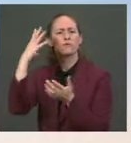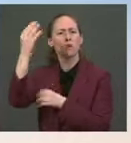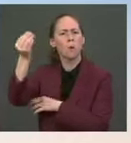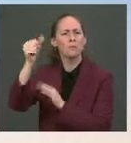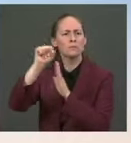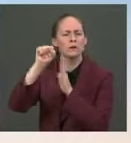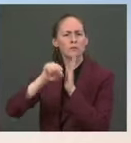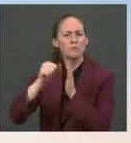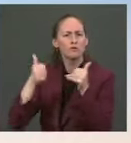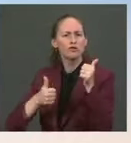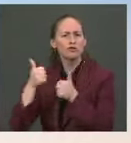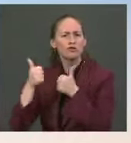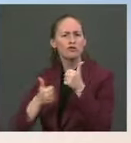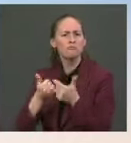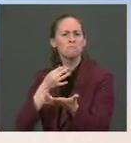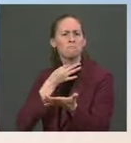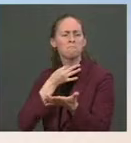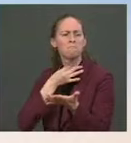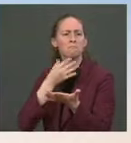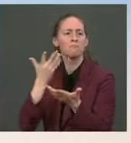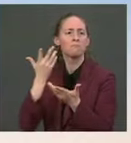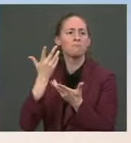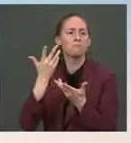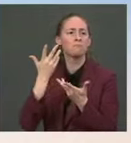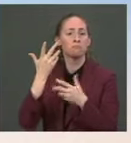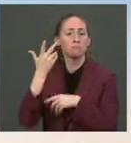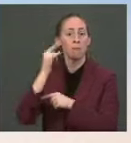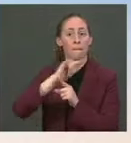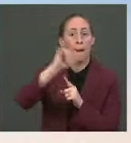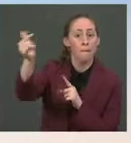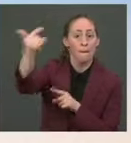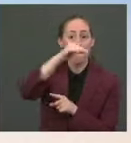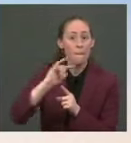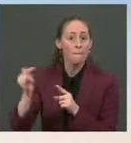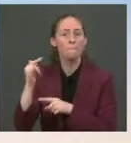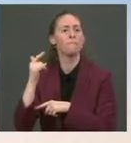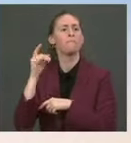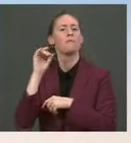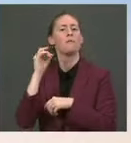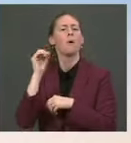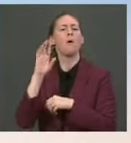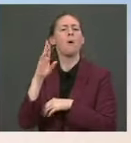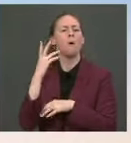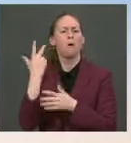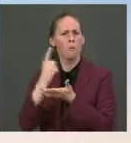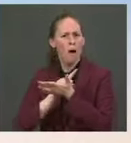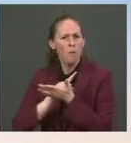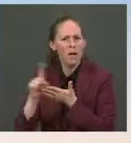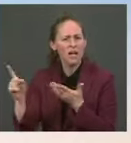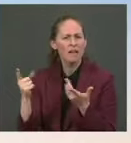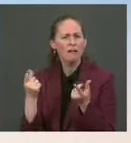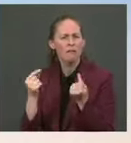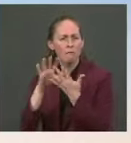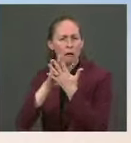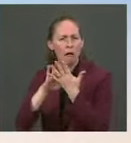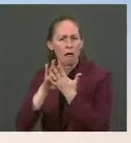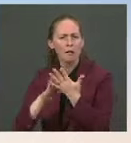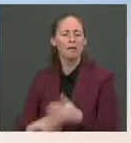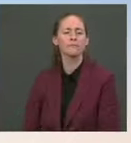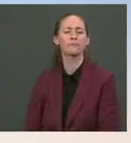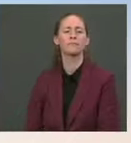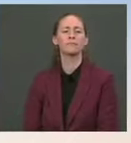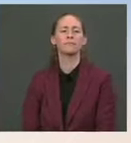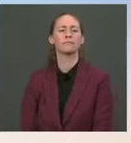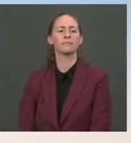they are? Is this a multi-day trip or just one day? I think you said middle of the week. Ms. Yeah. The And the fact that the President is going on the road, so to